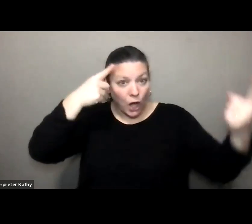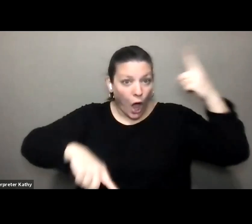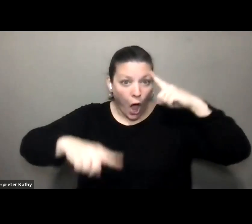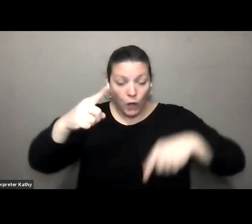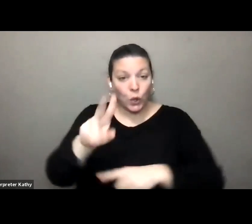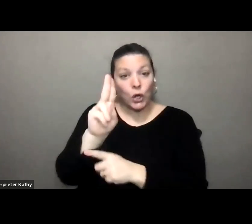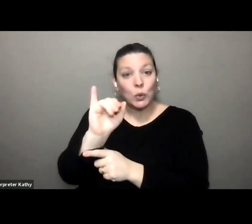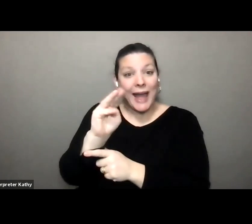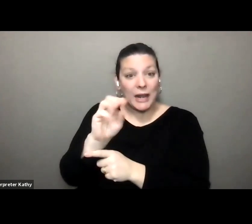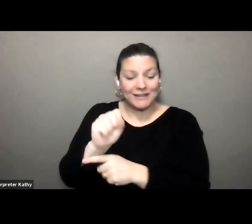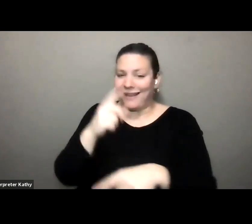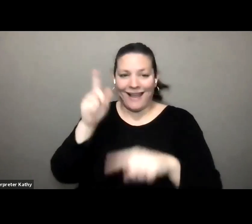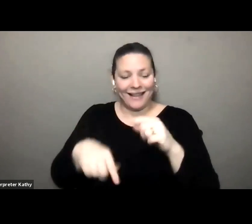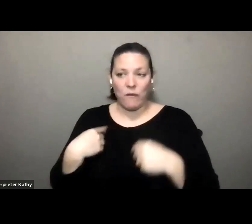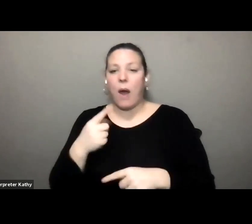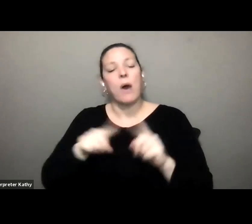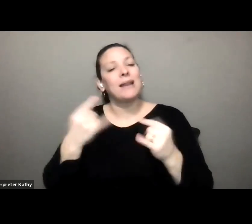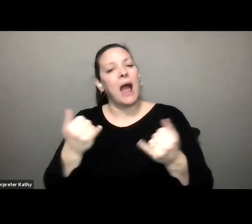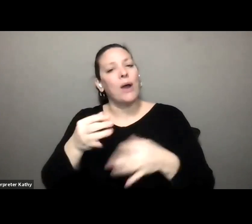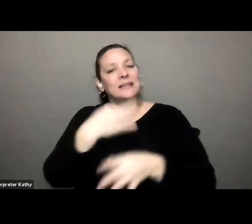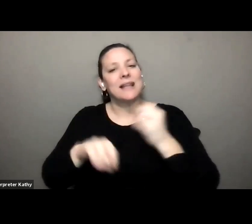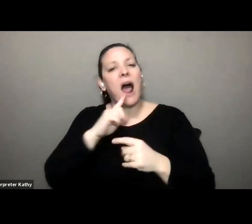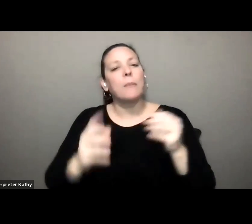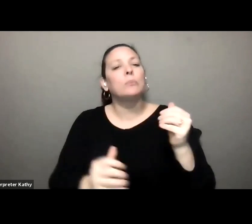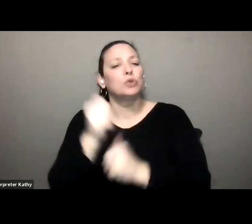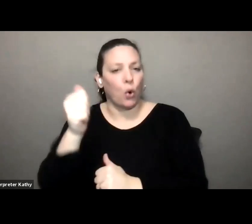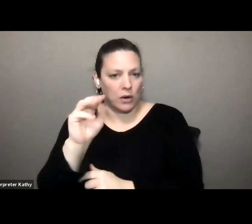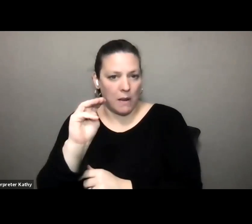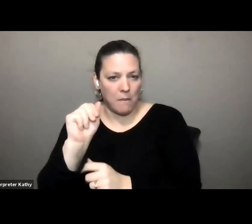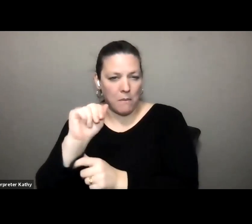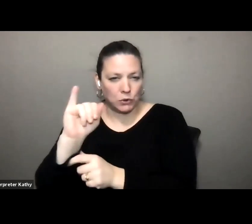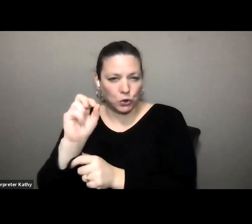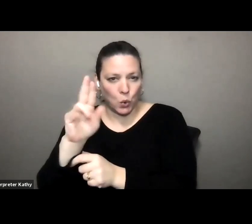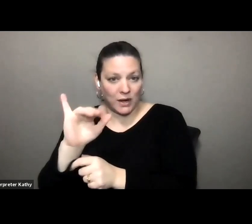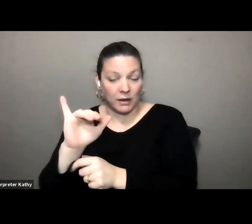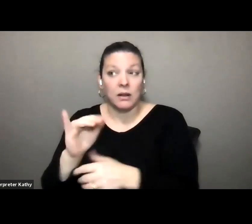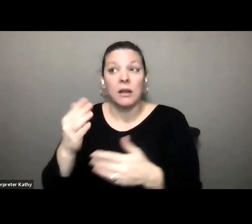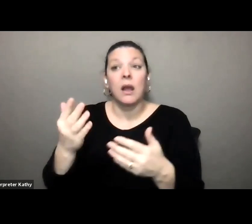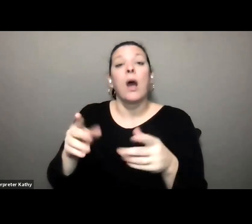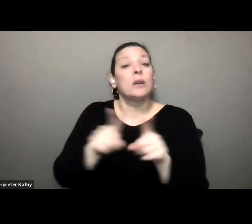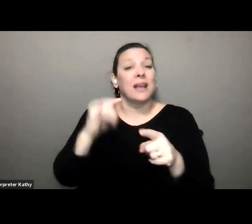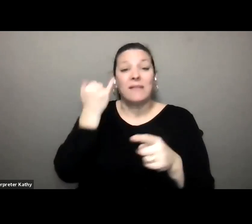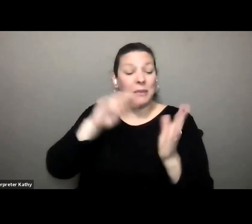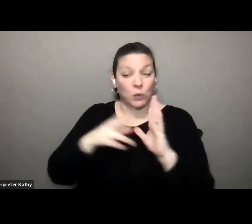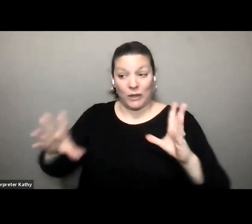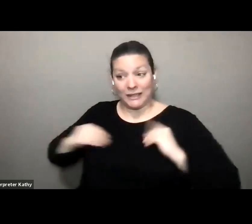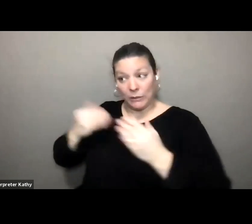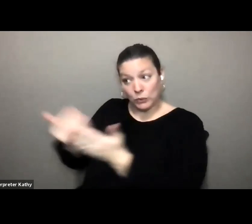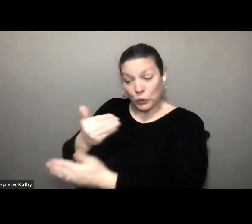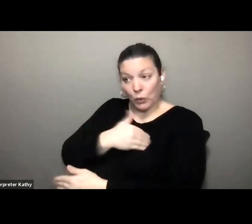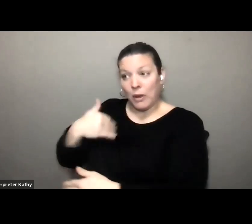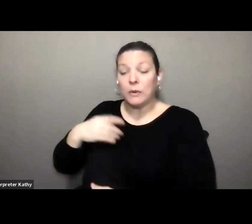majority consent of our member communities to pursue whatever it is whether it be admitting new members or pursuing new funding mechanisms